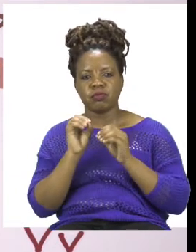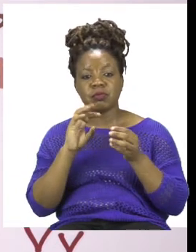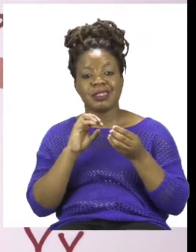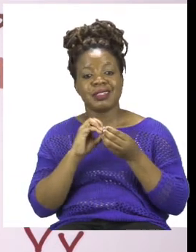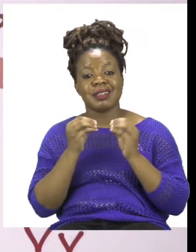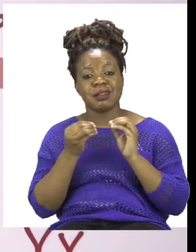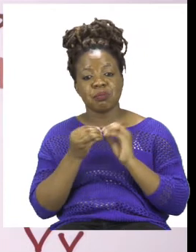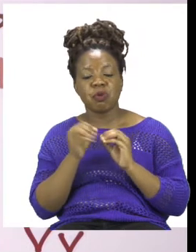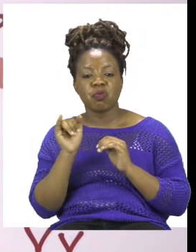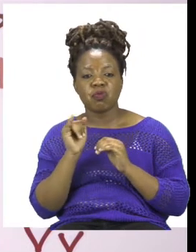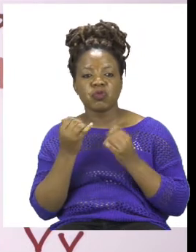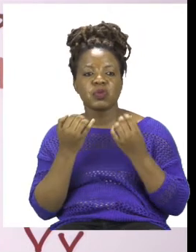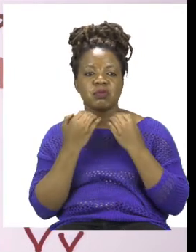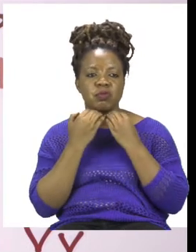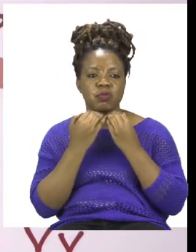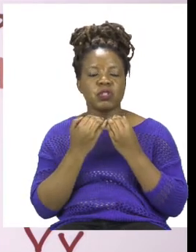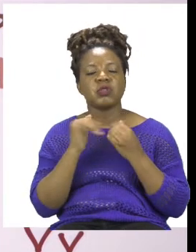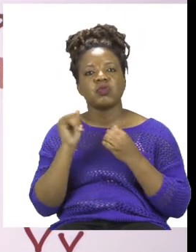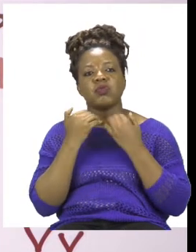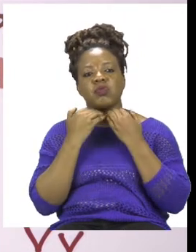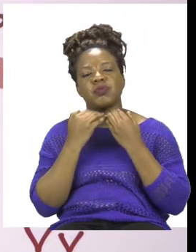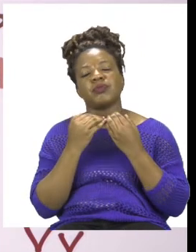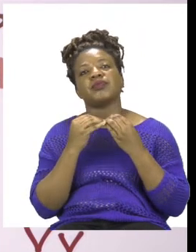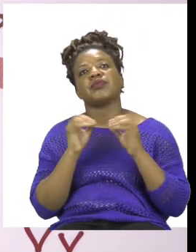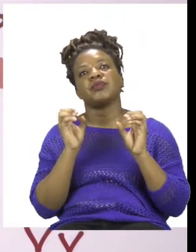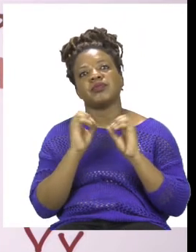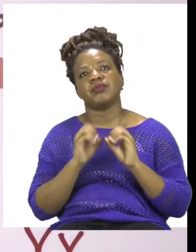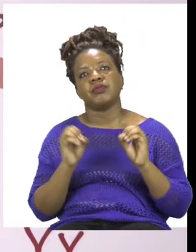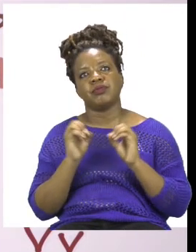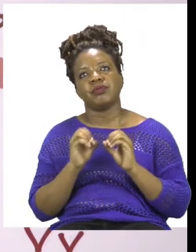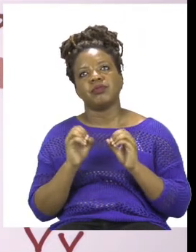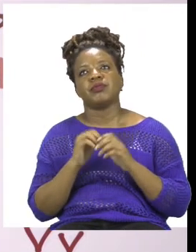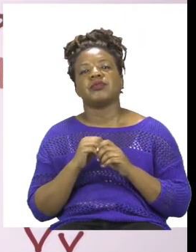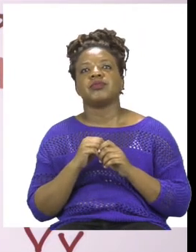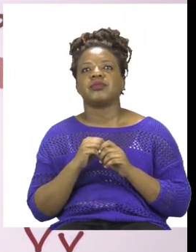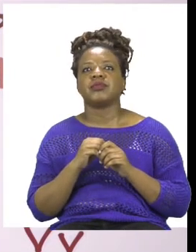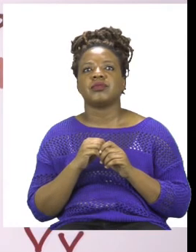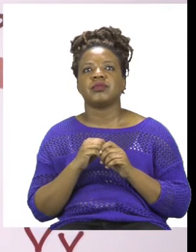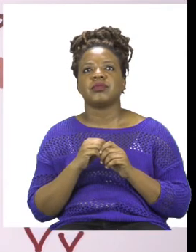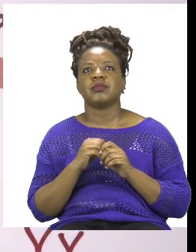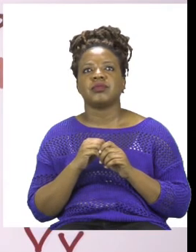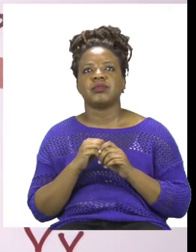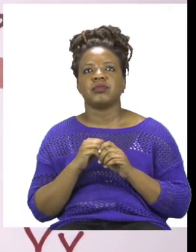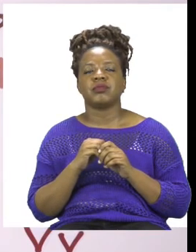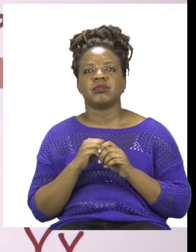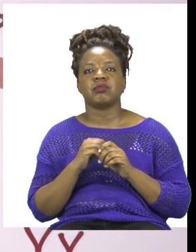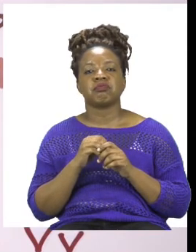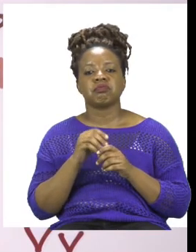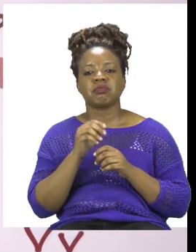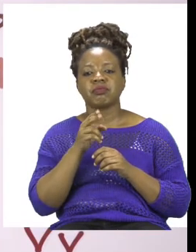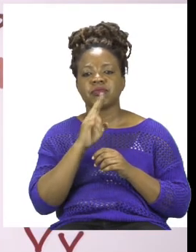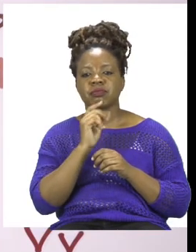problem. And then after you write your sentence, make sure that you read the sum a third time